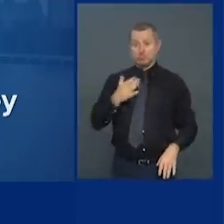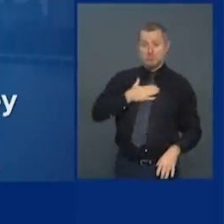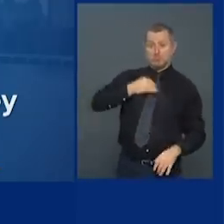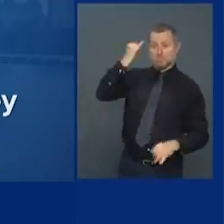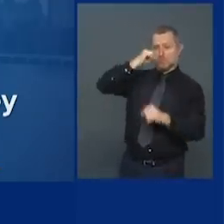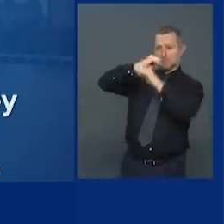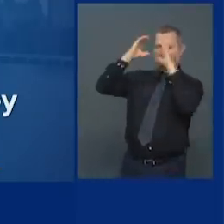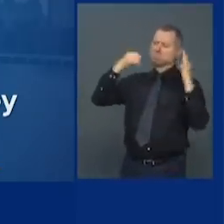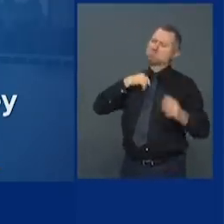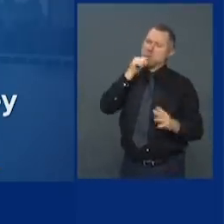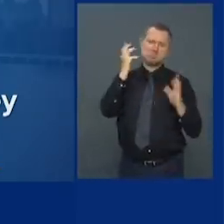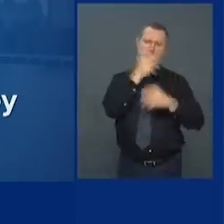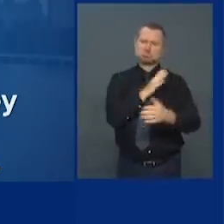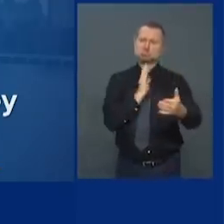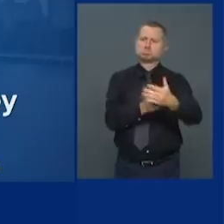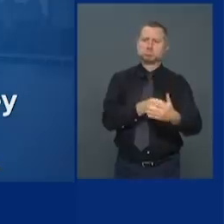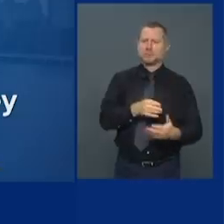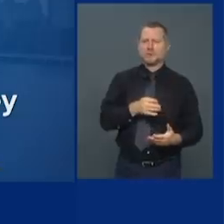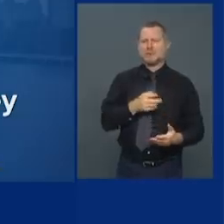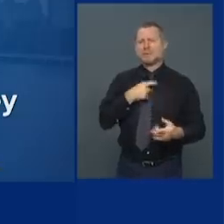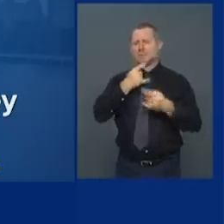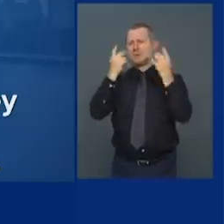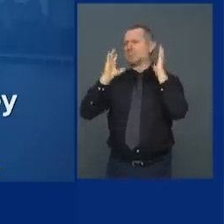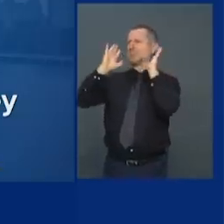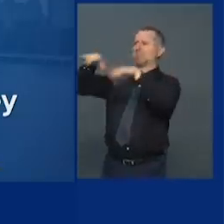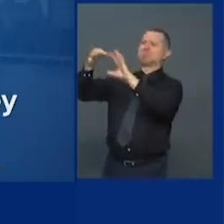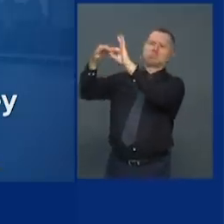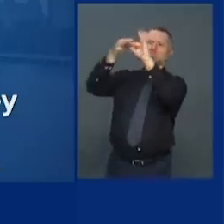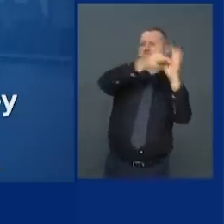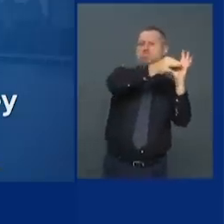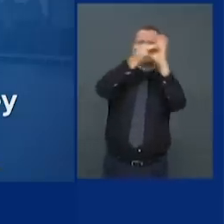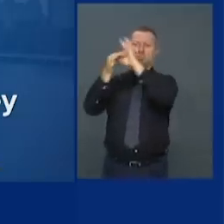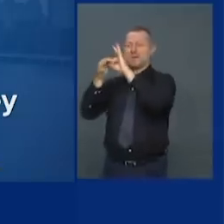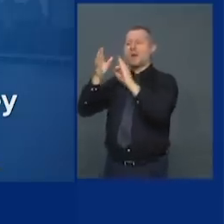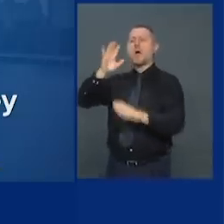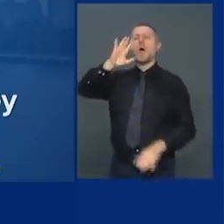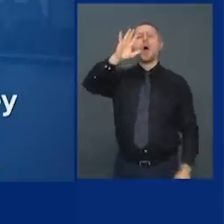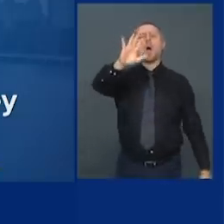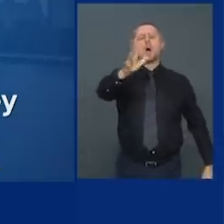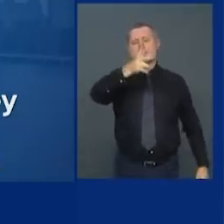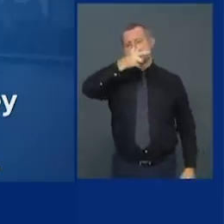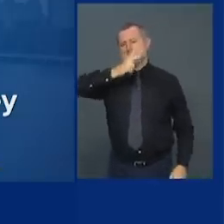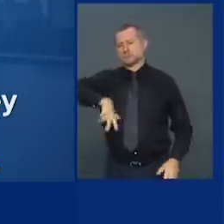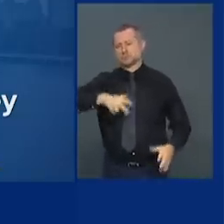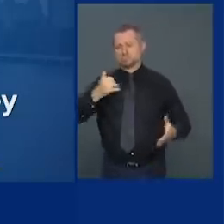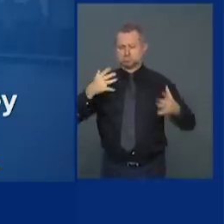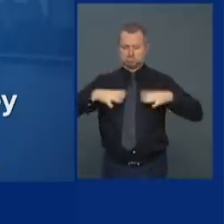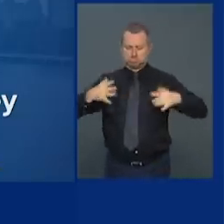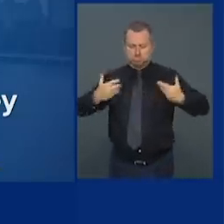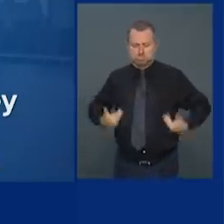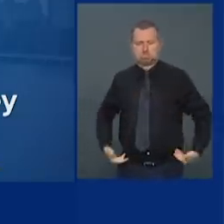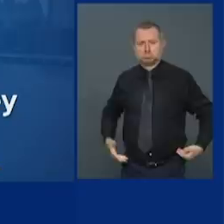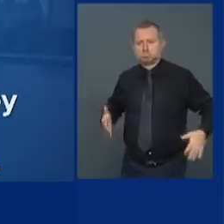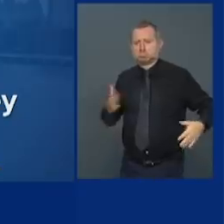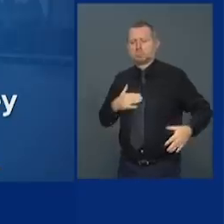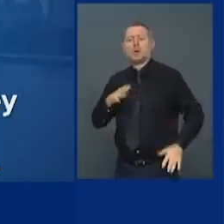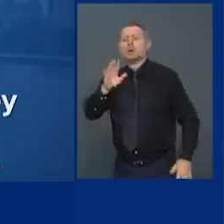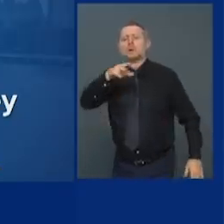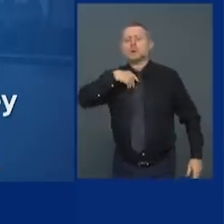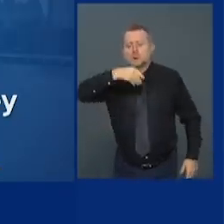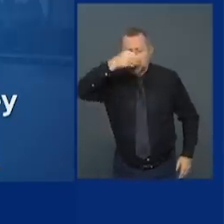I'm opposed to masks because they're a bad fashion statement. I don't care. It's a law.